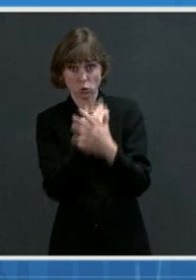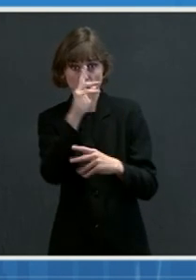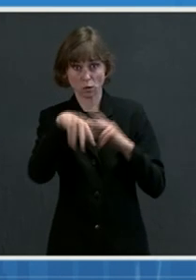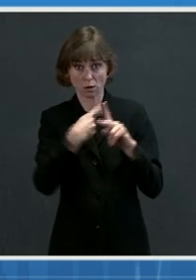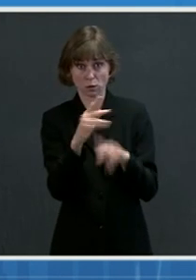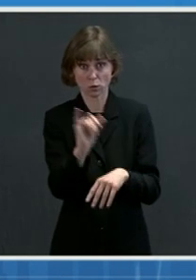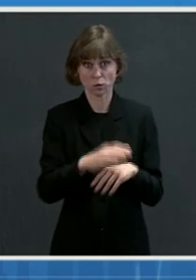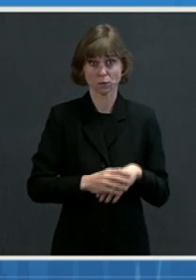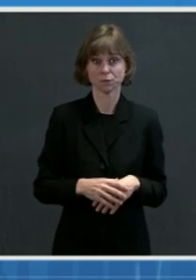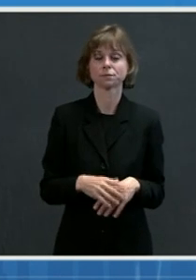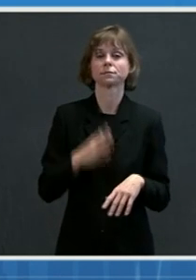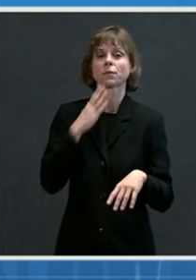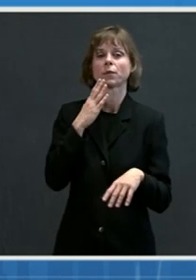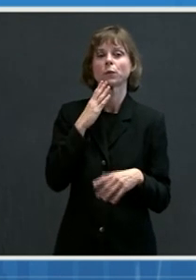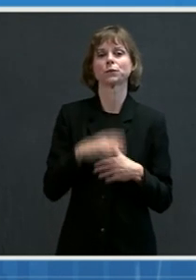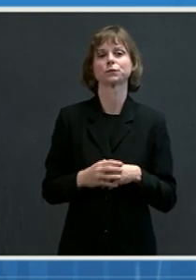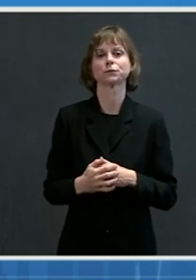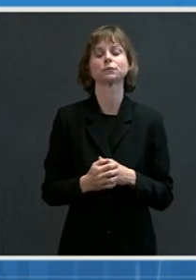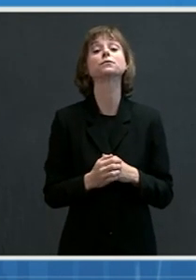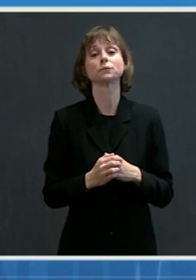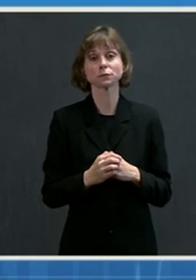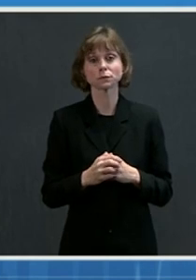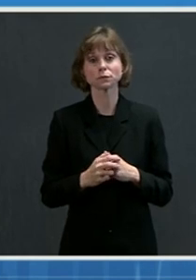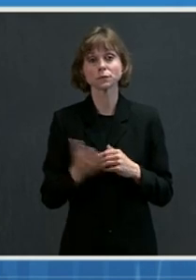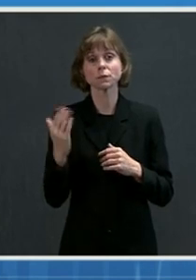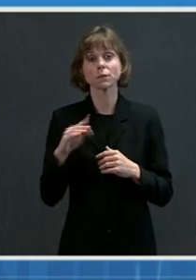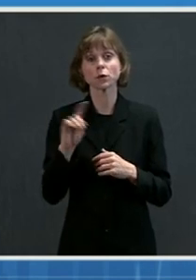Thank you. Next question.